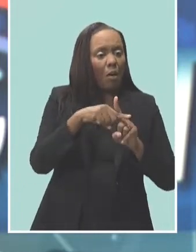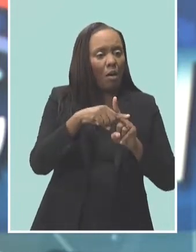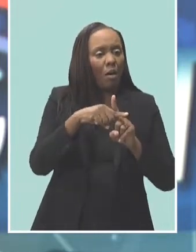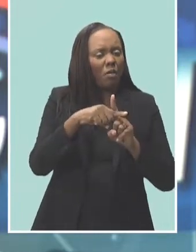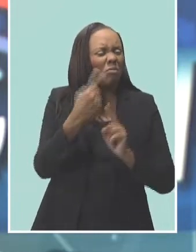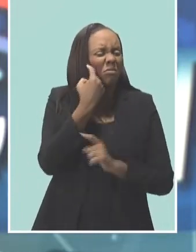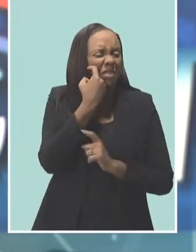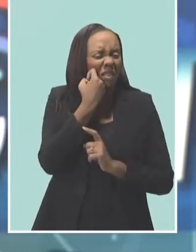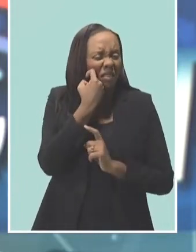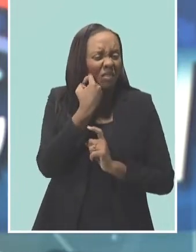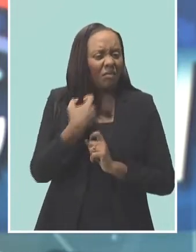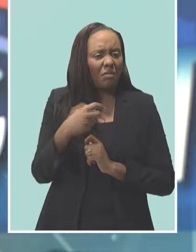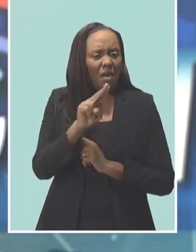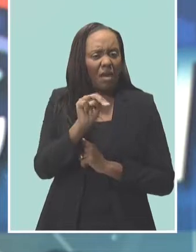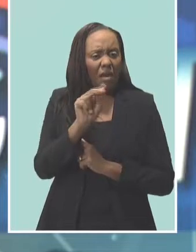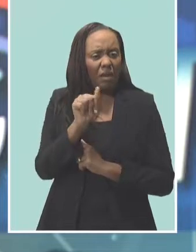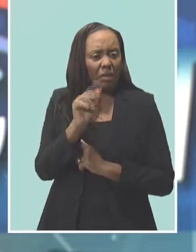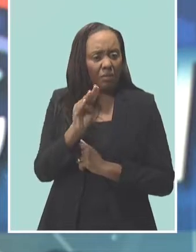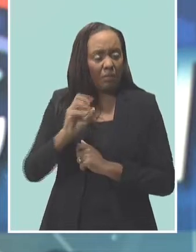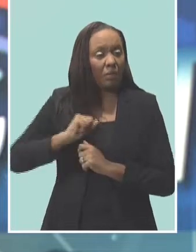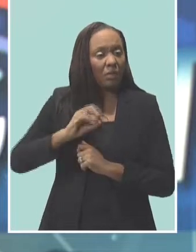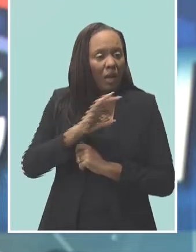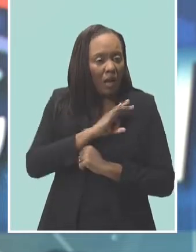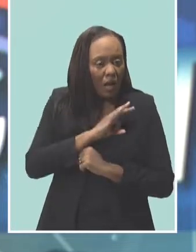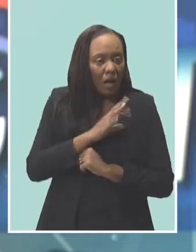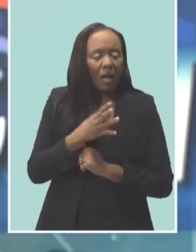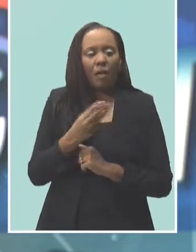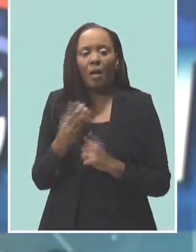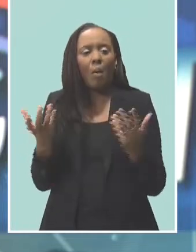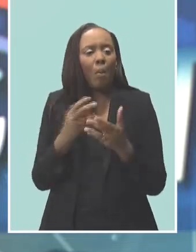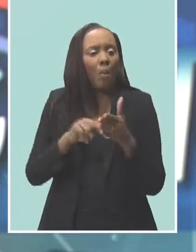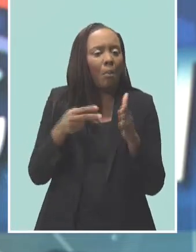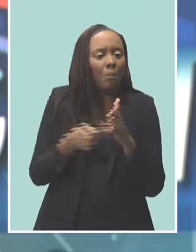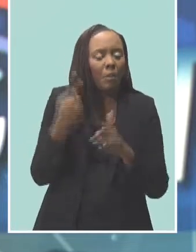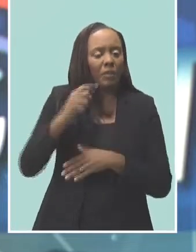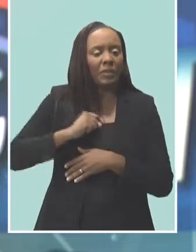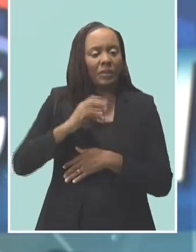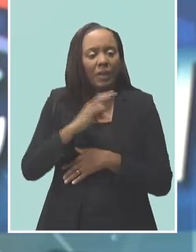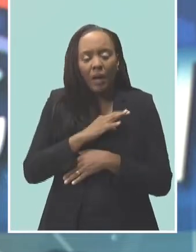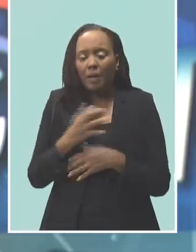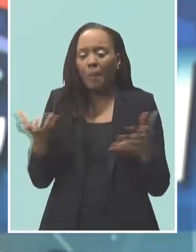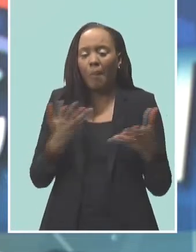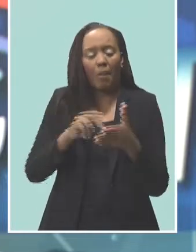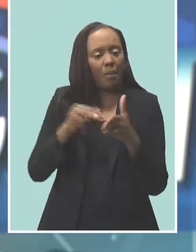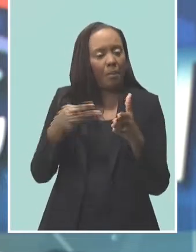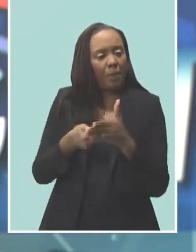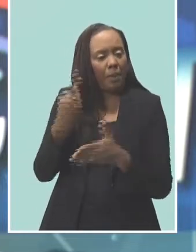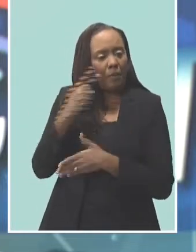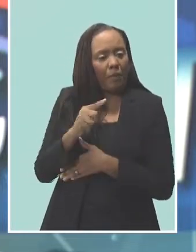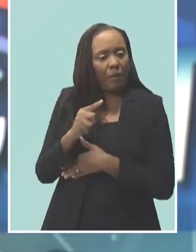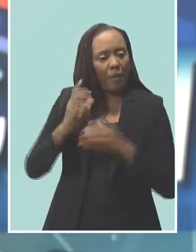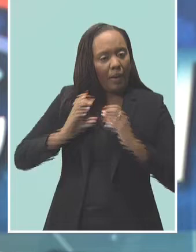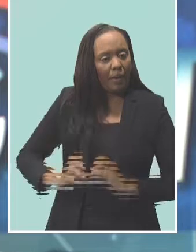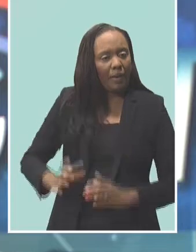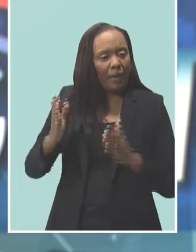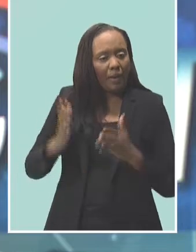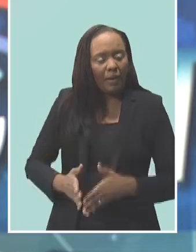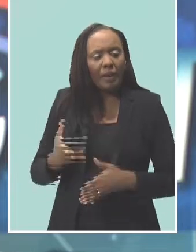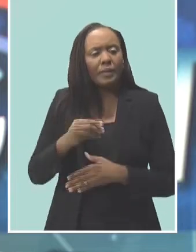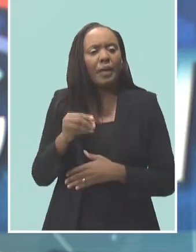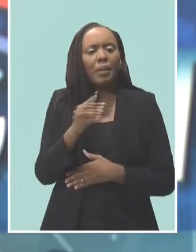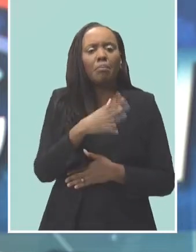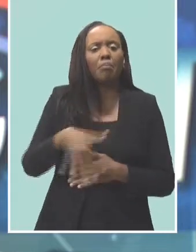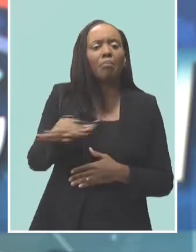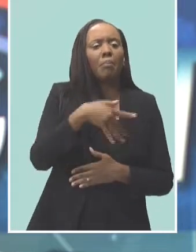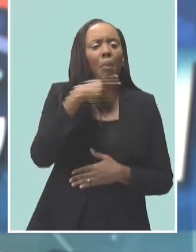among the NAB staff and the associated implications for staff and clients of the NAB and the broader public health management